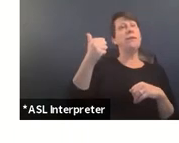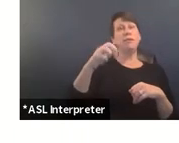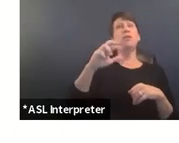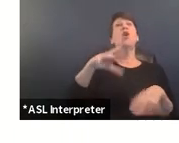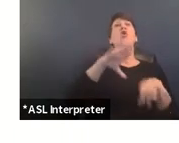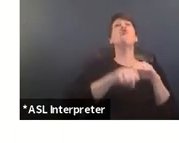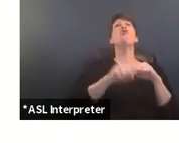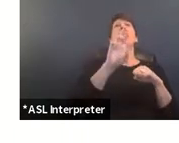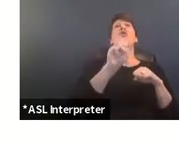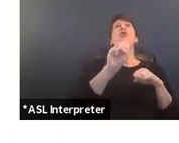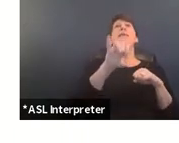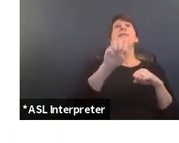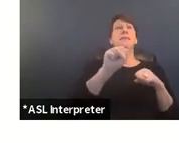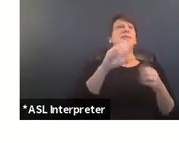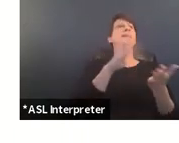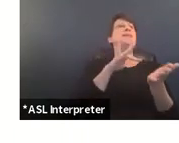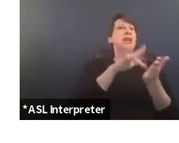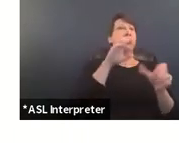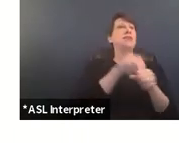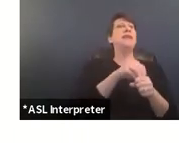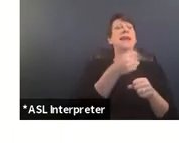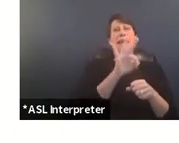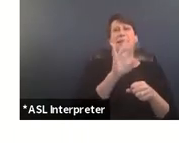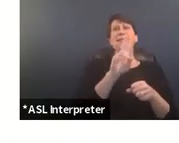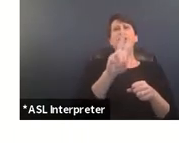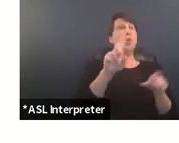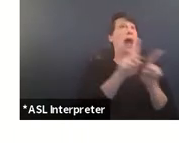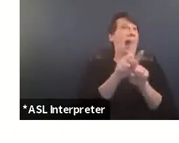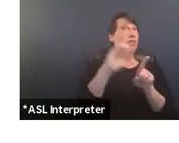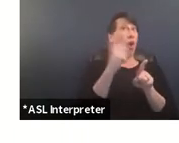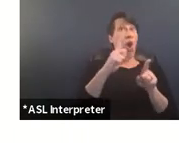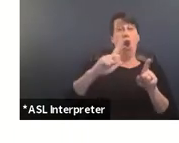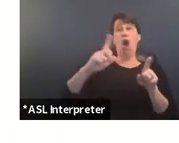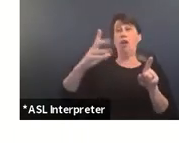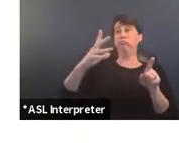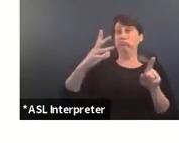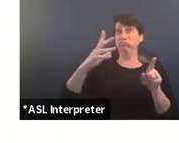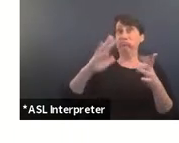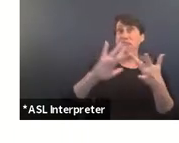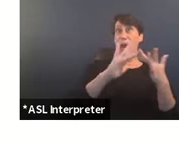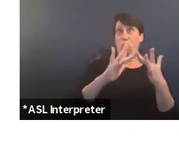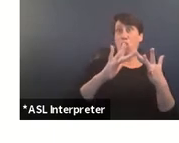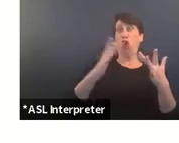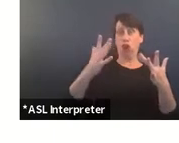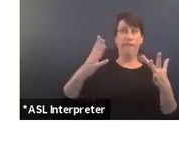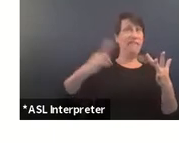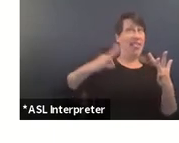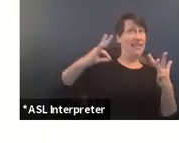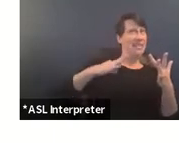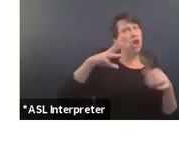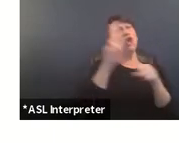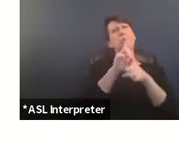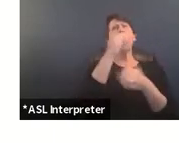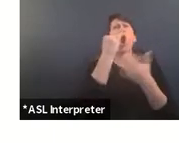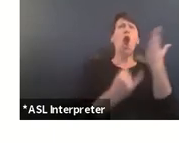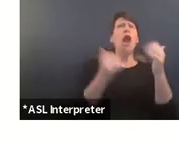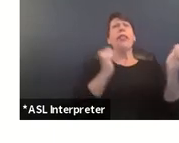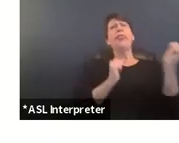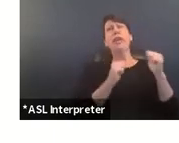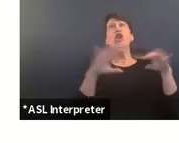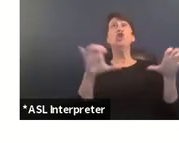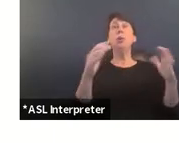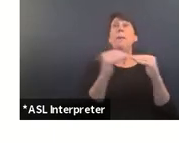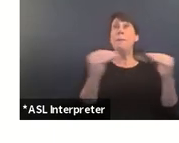began in 1972 as an all volunteer network of survivors who were using arts and theater who were doing peer